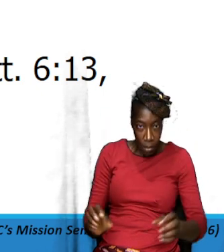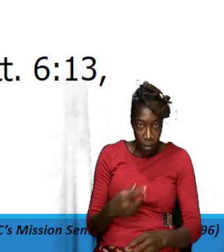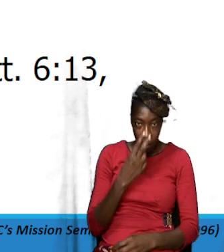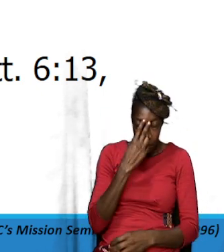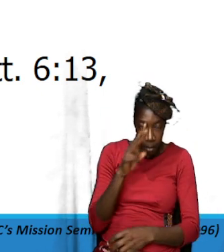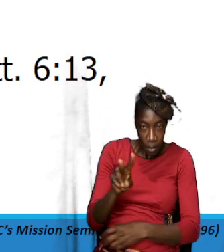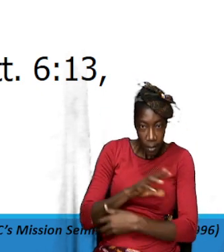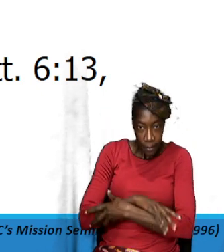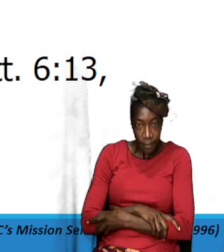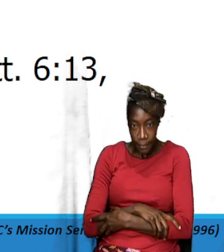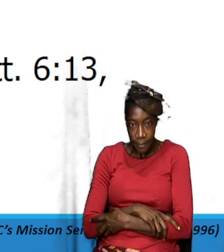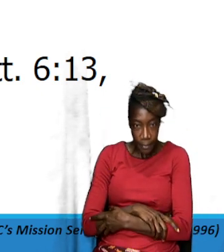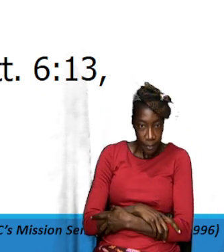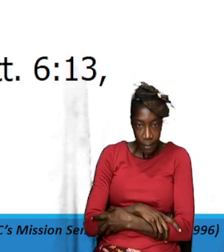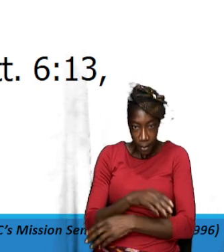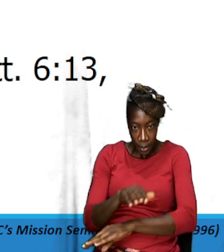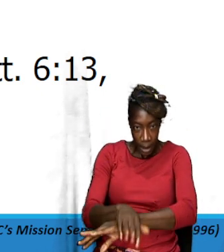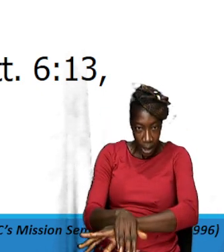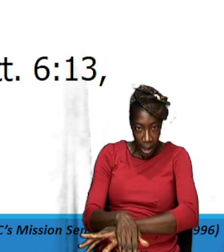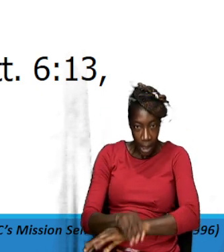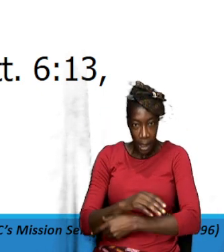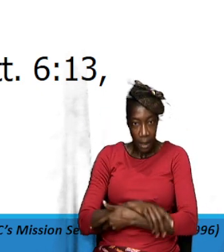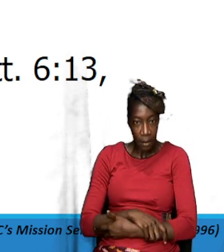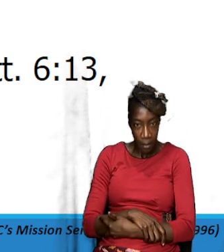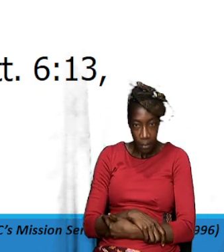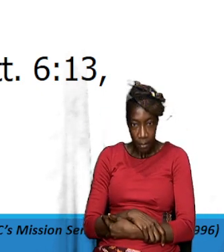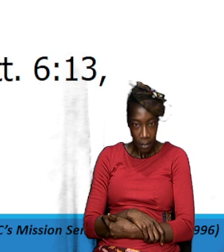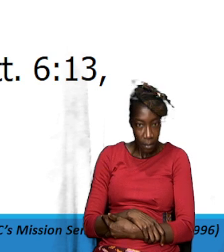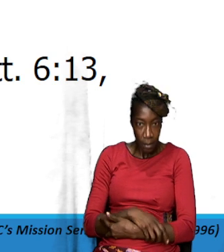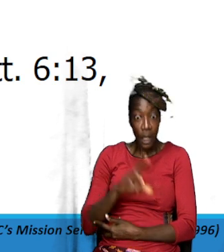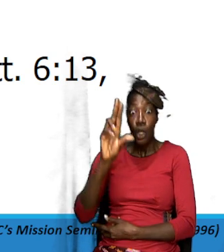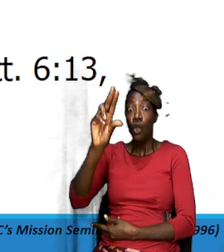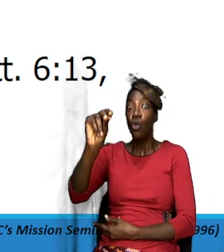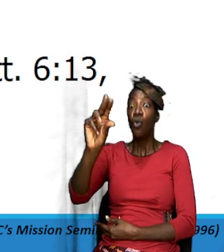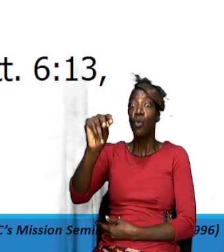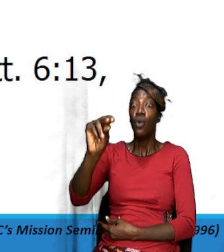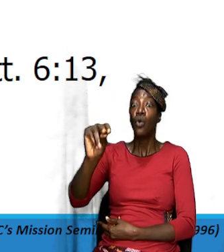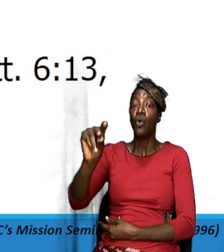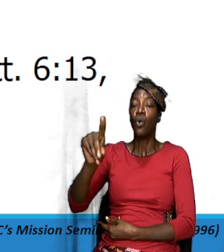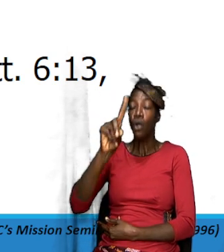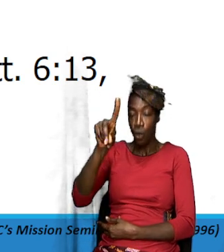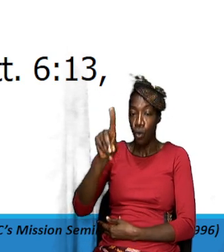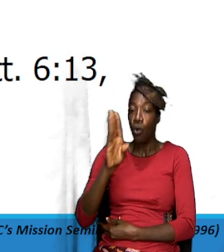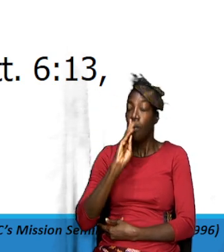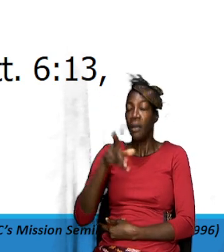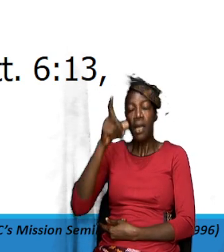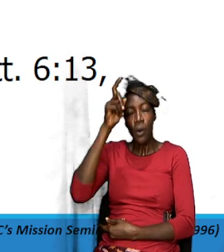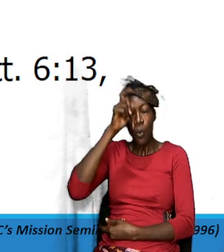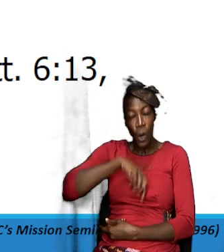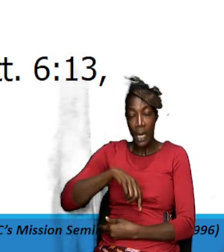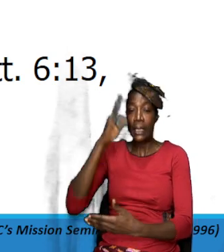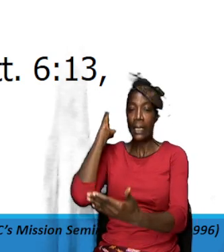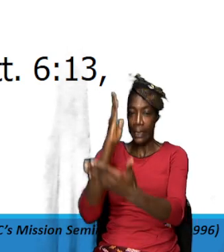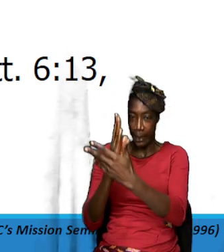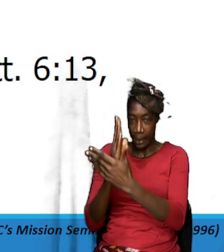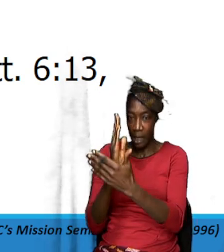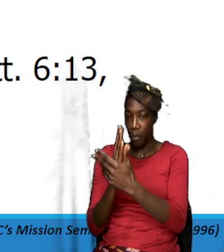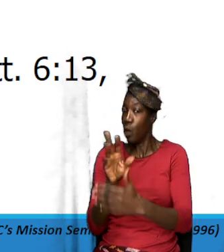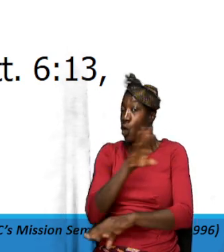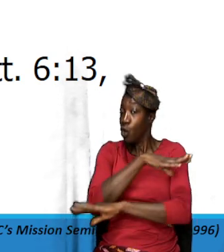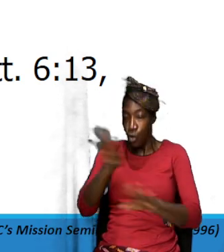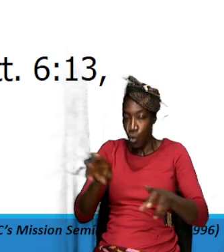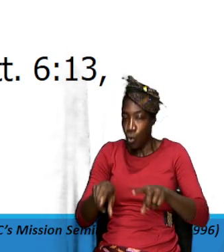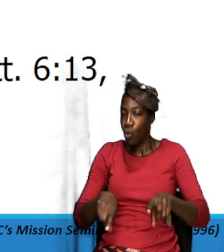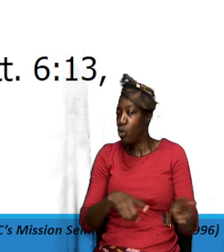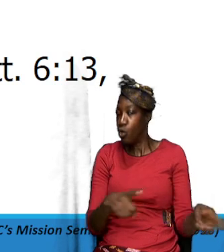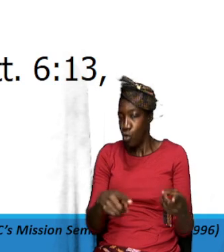are you know you have to you have to be wise and so lead lead